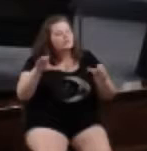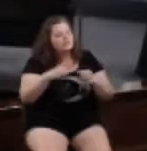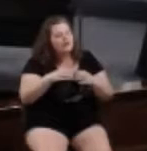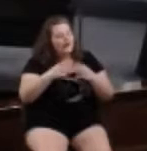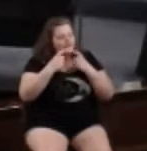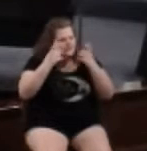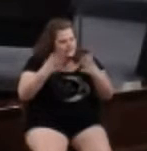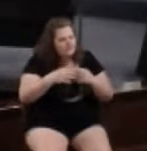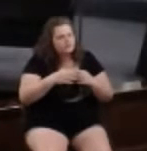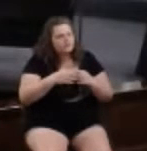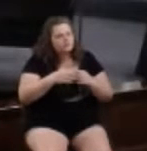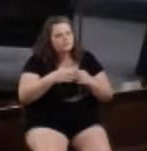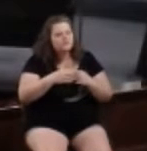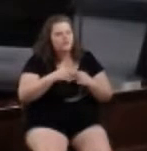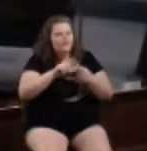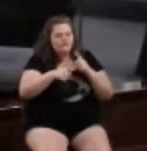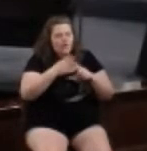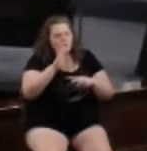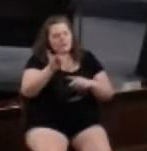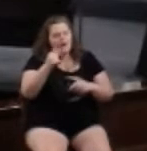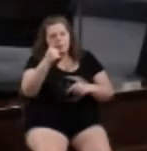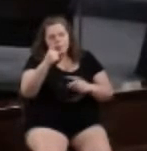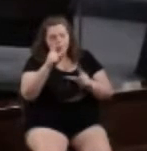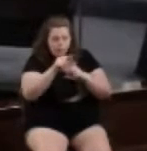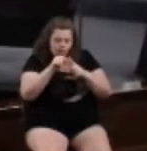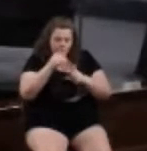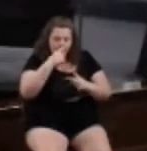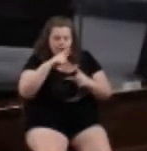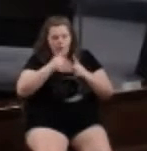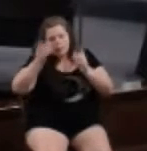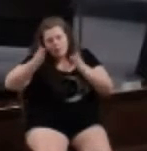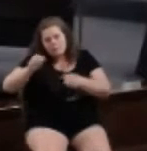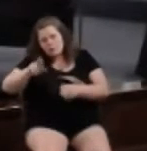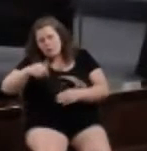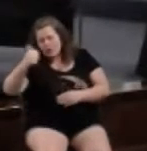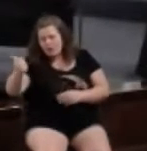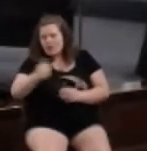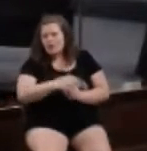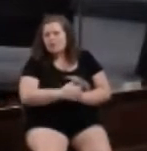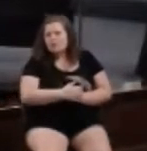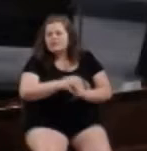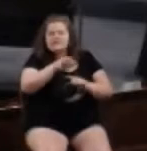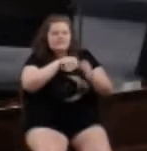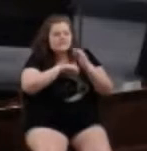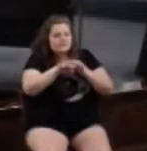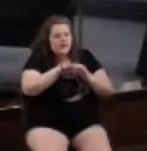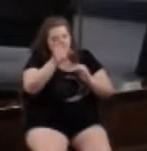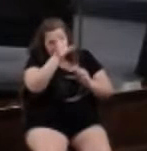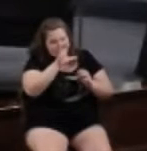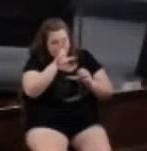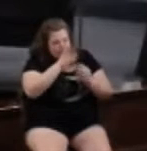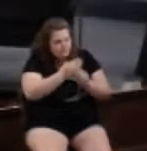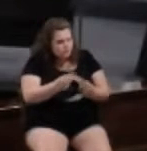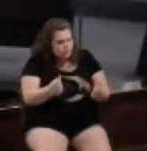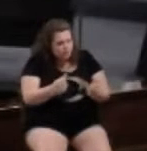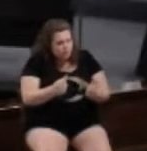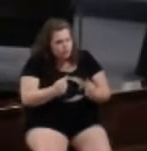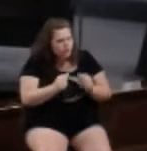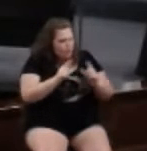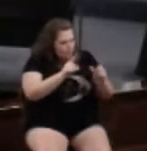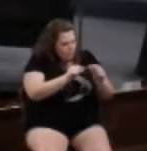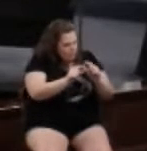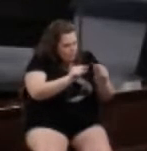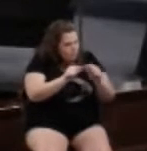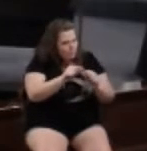discontent that spreads by word of mouth from one person to another. Rather than seeking a solution, murmuring